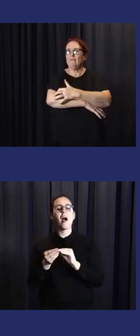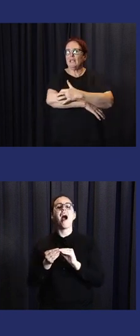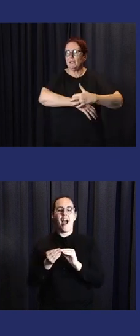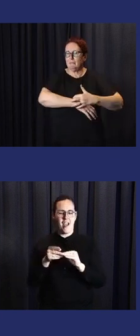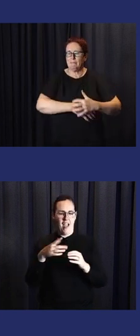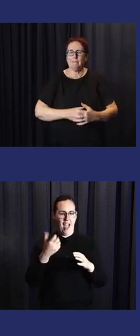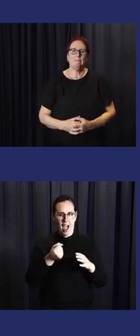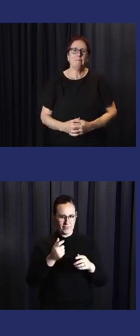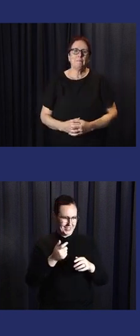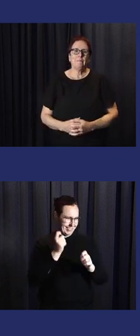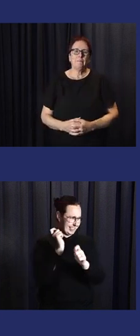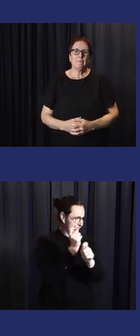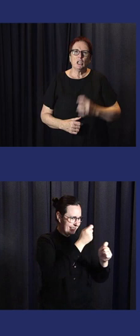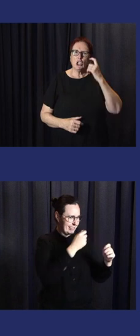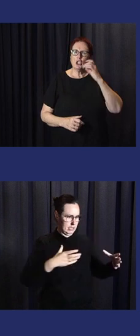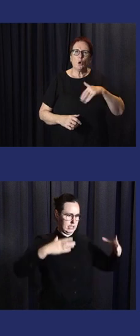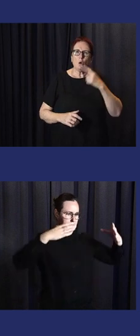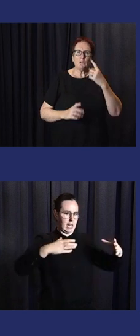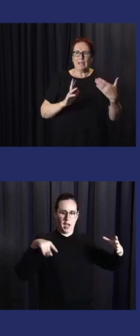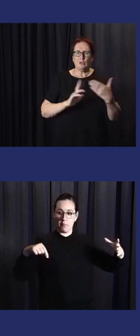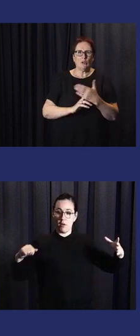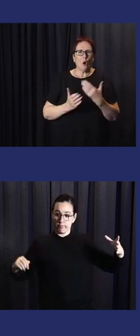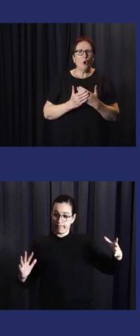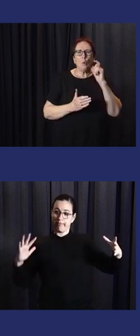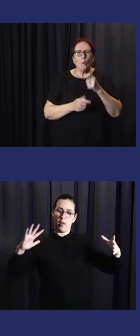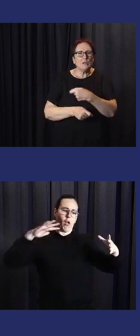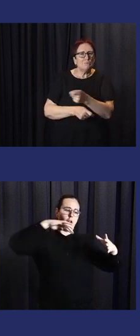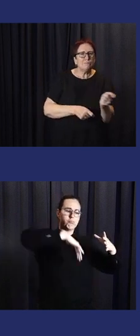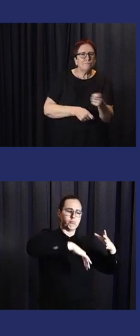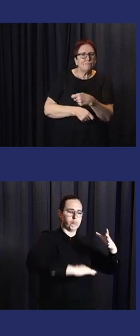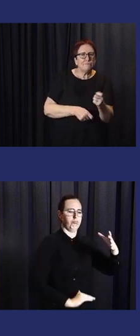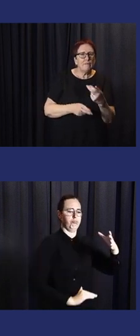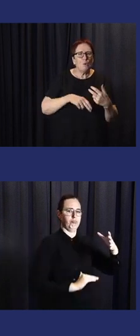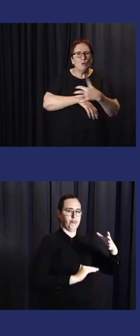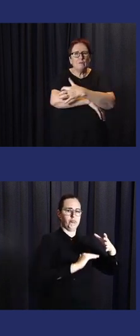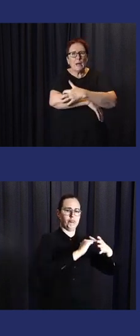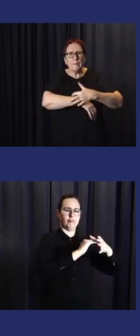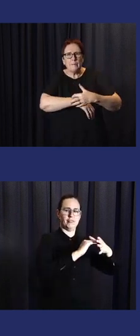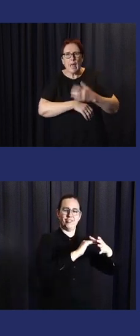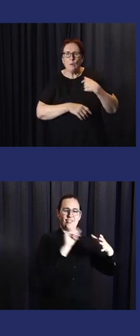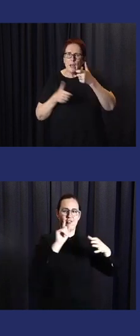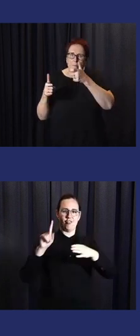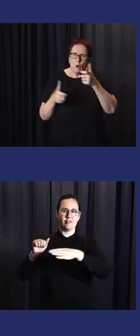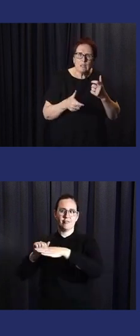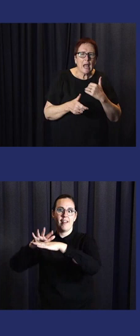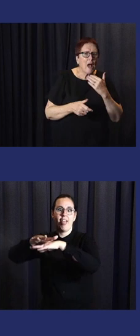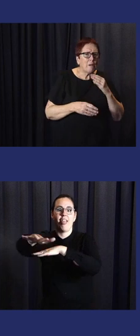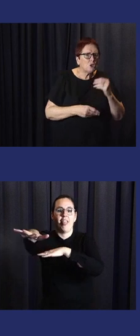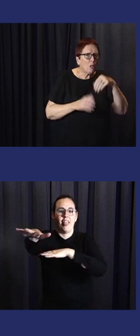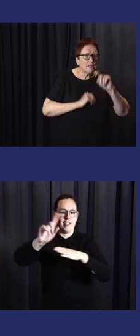prevent softening water and storage water and operate the irrigation work.